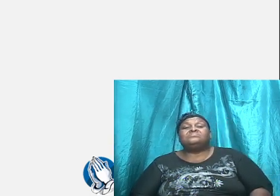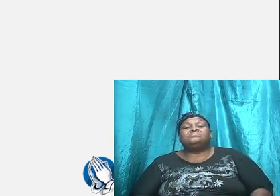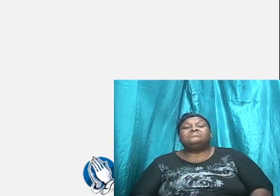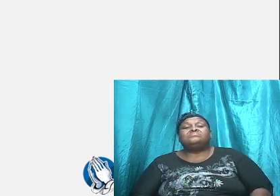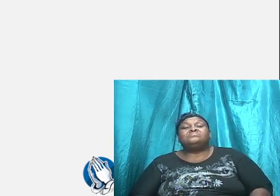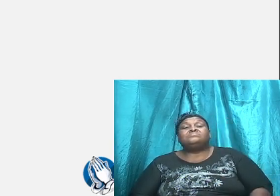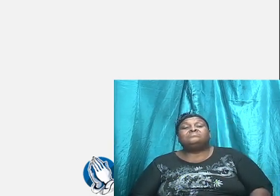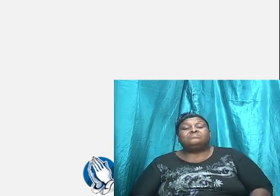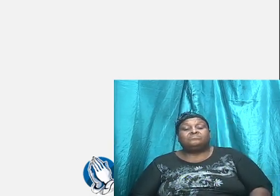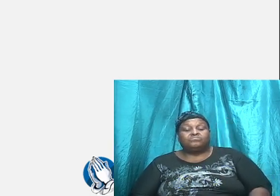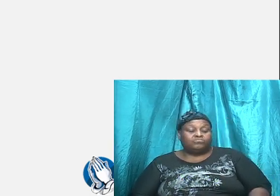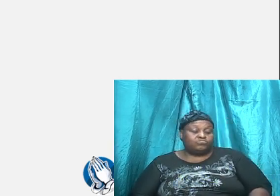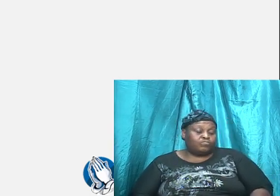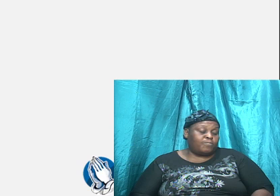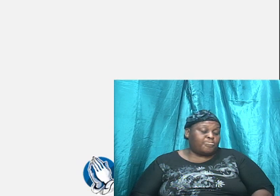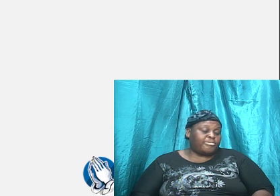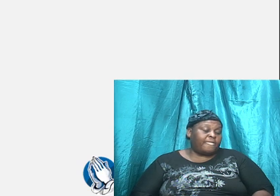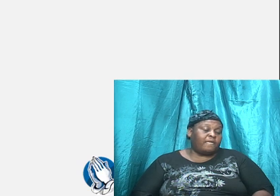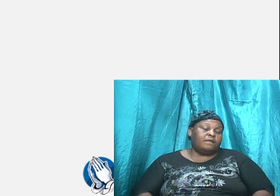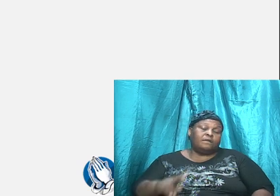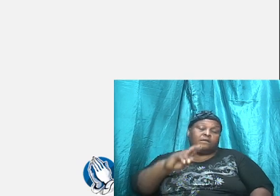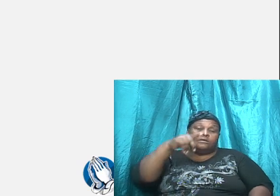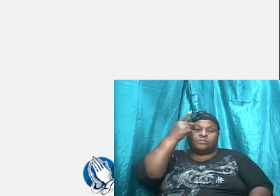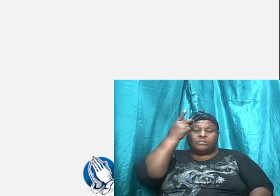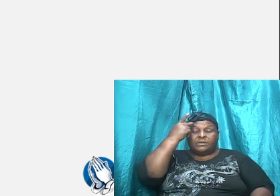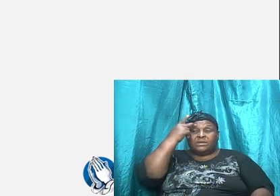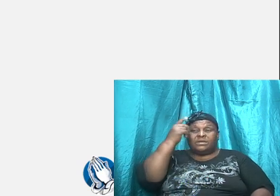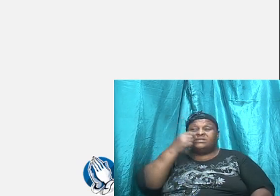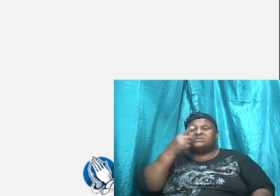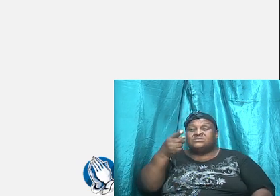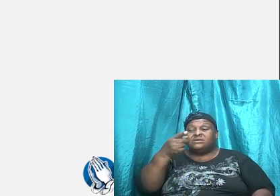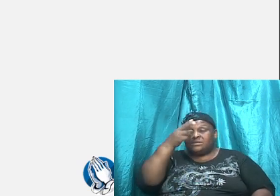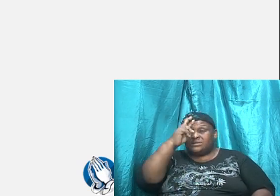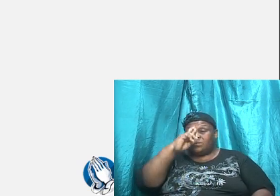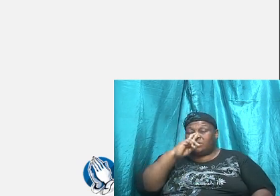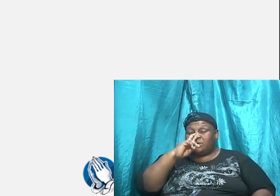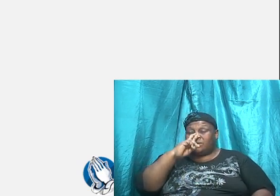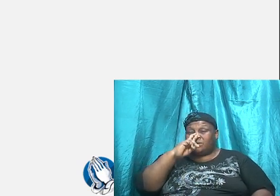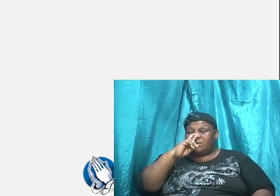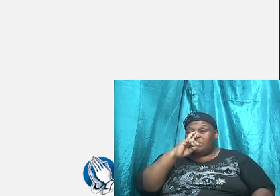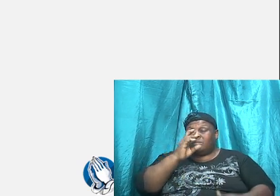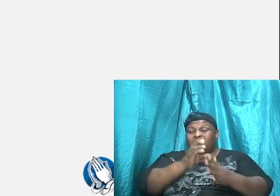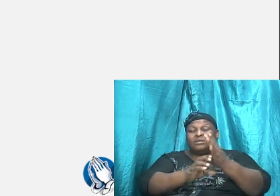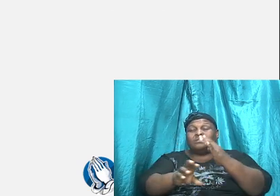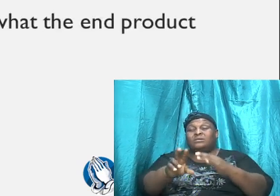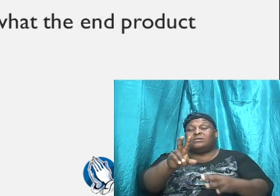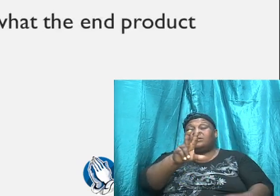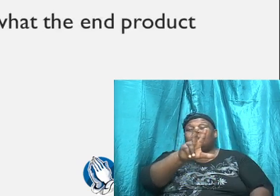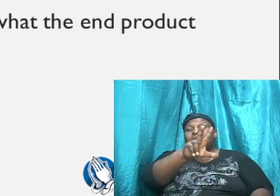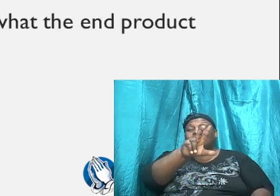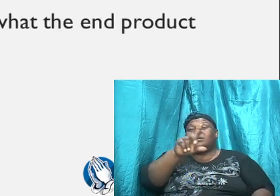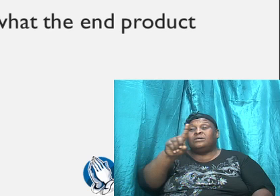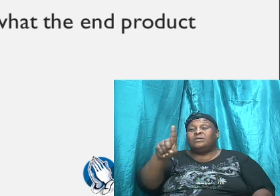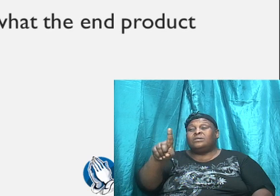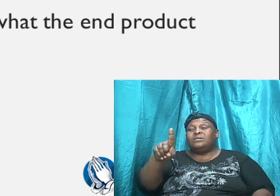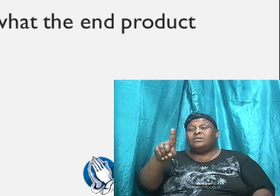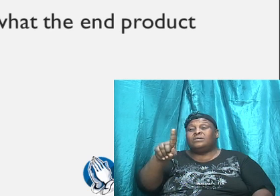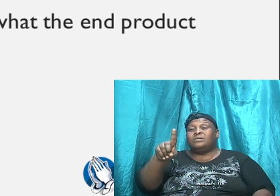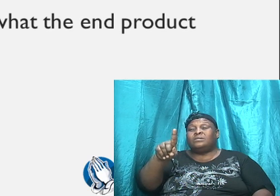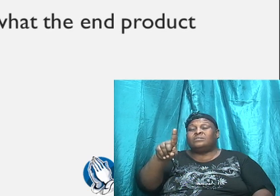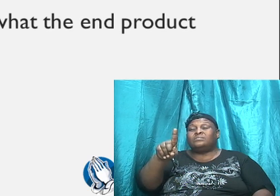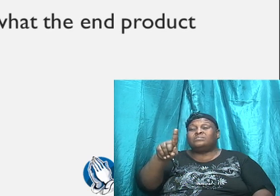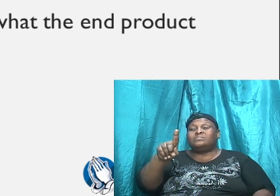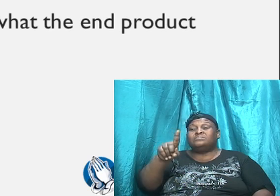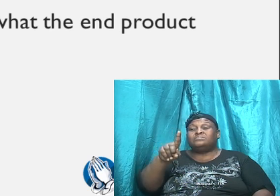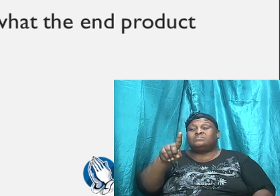So, Paul went on to say in Romans chapter 31, and as I said, I'm working my way up